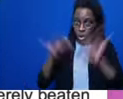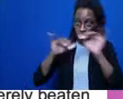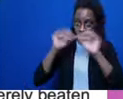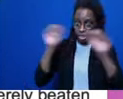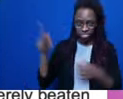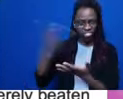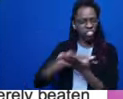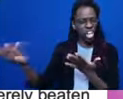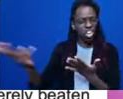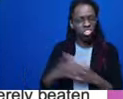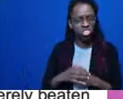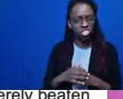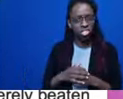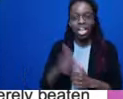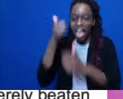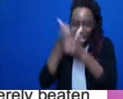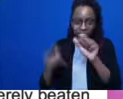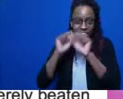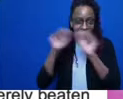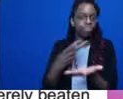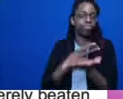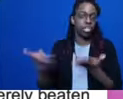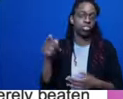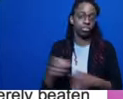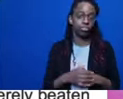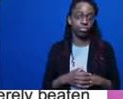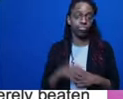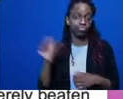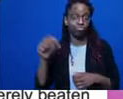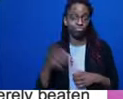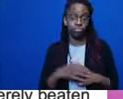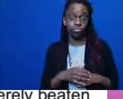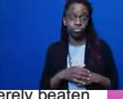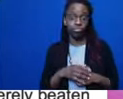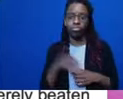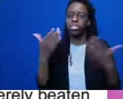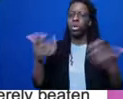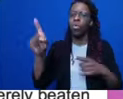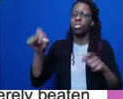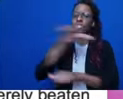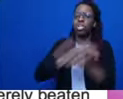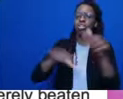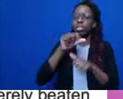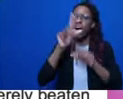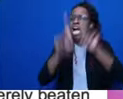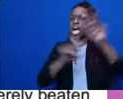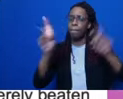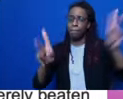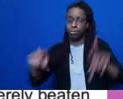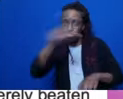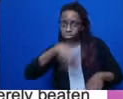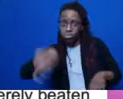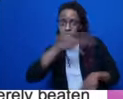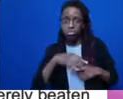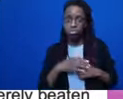And questions you might ask each other and people, you know, what are the factors that led to her criminalization? What are